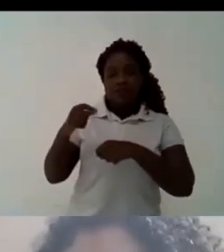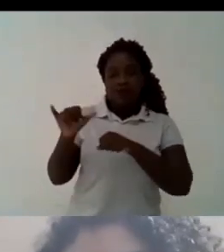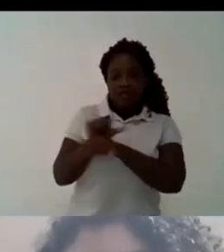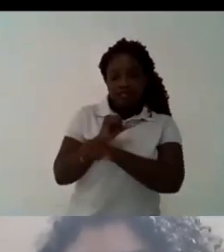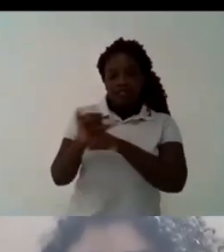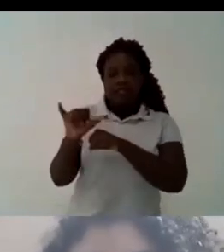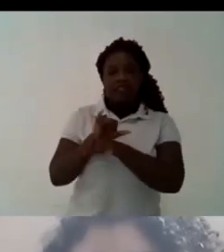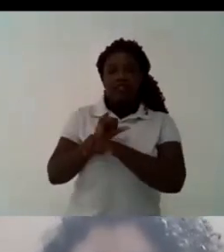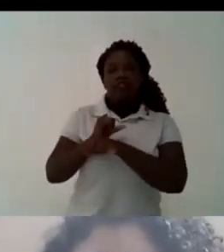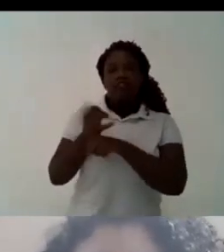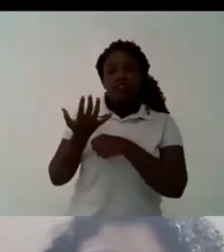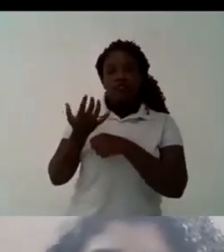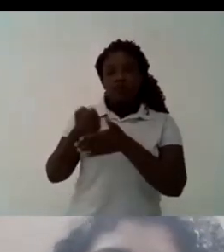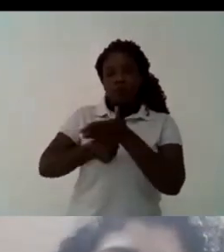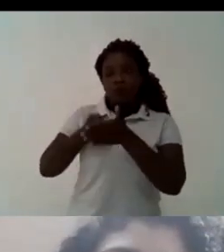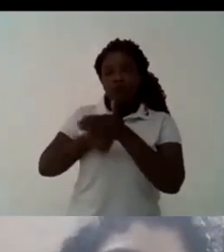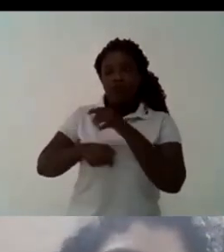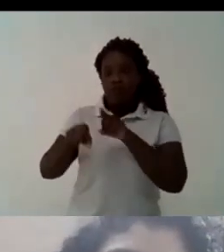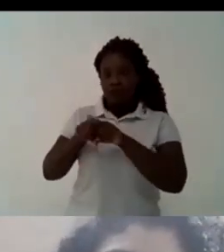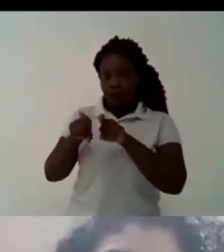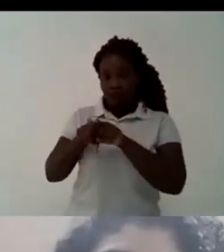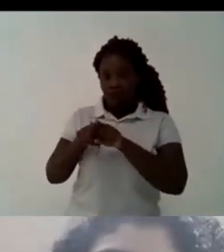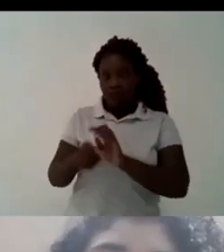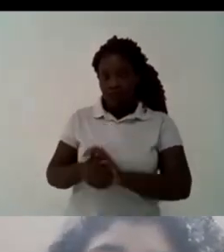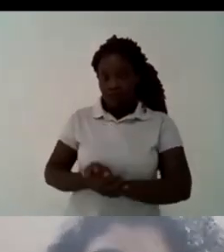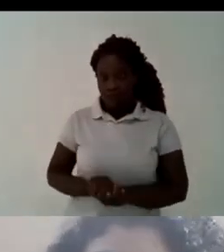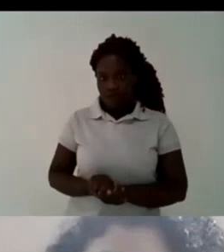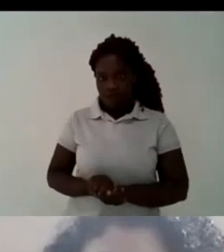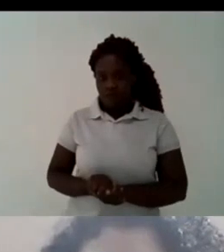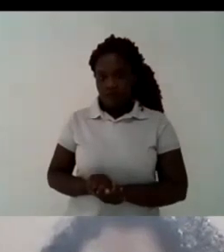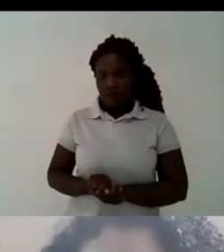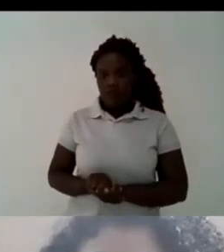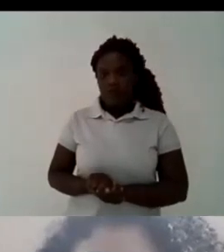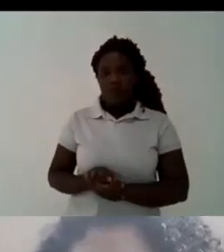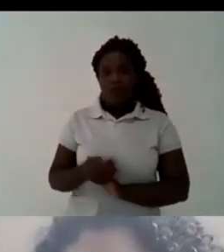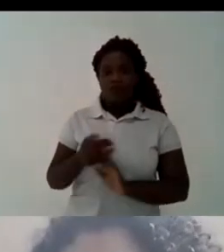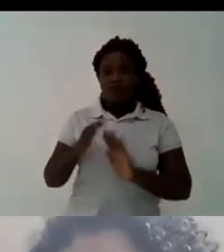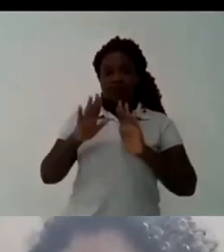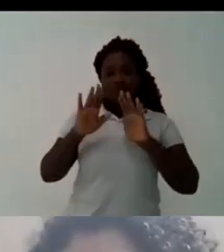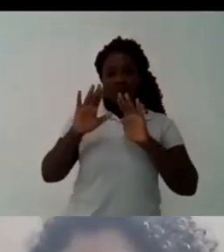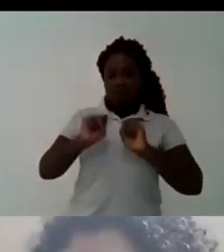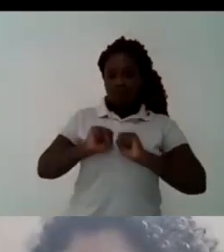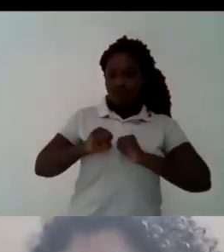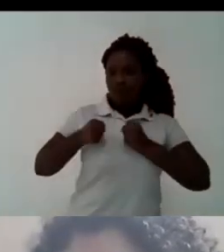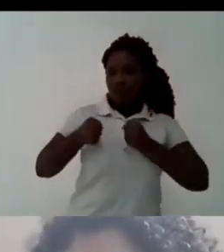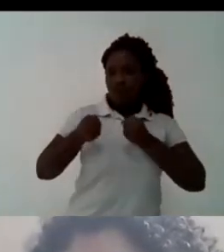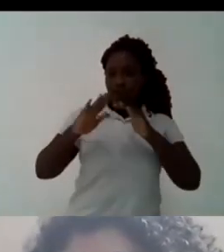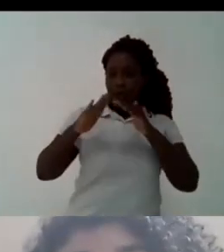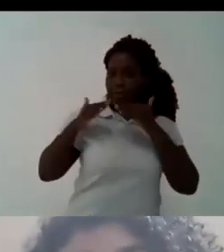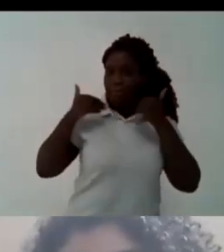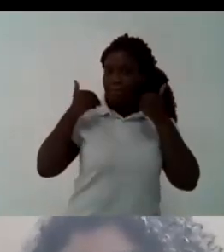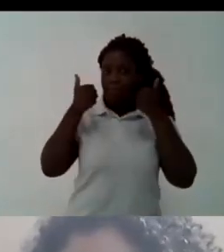to this fight and we believe in giving our best